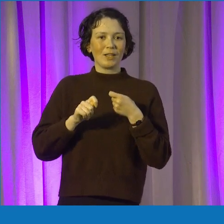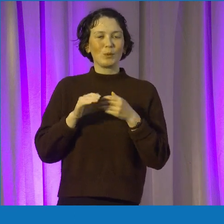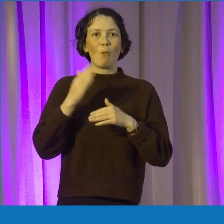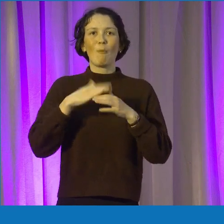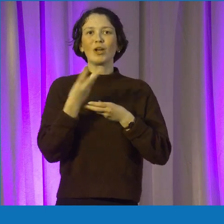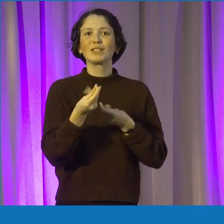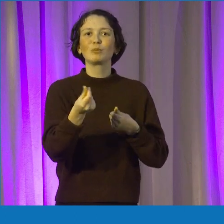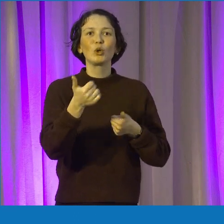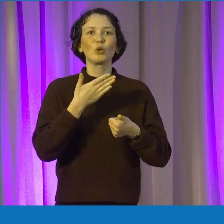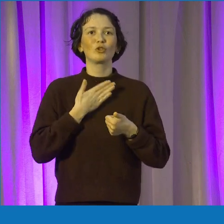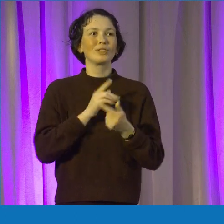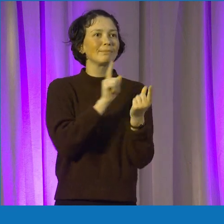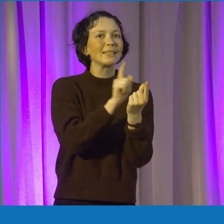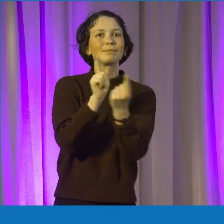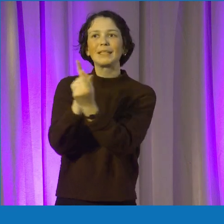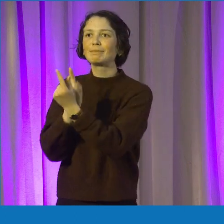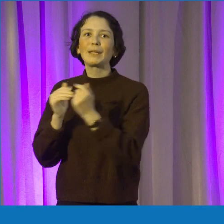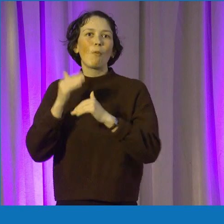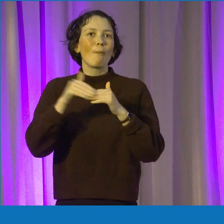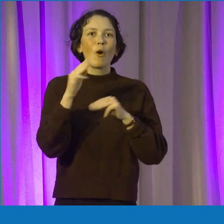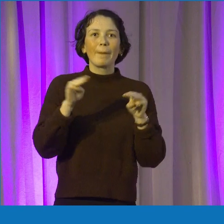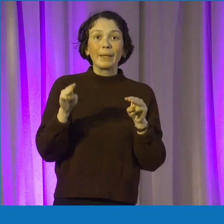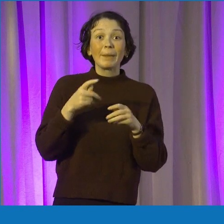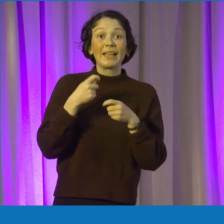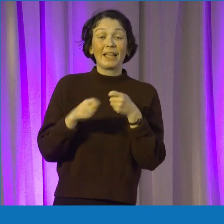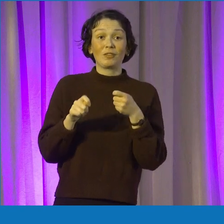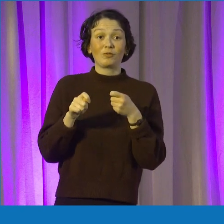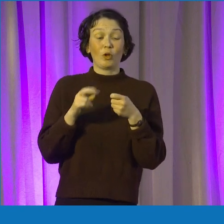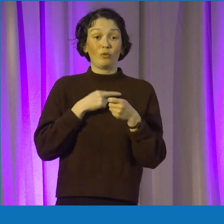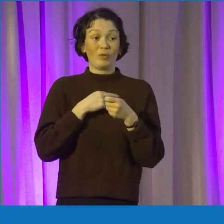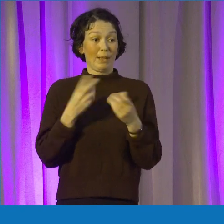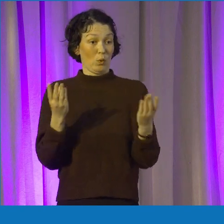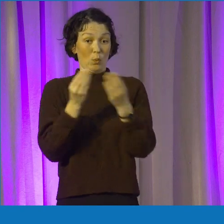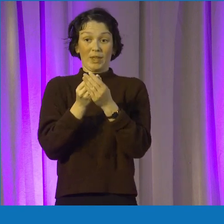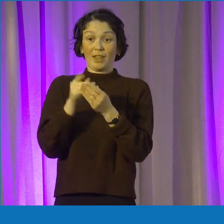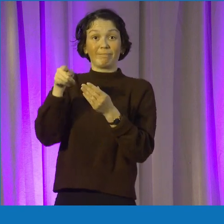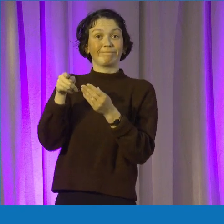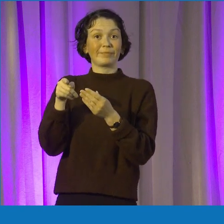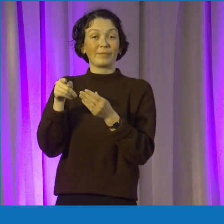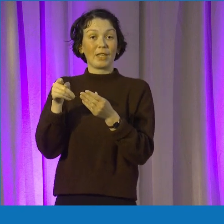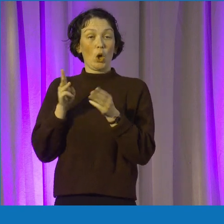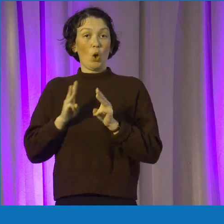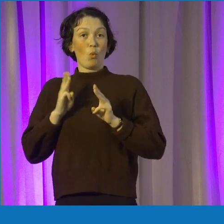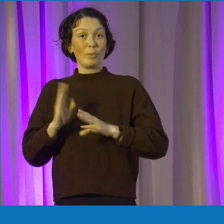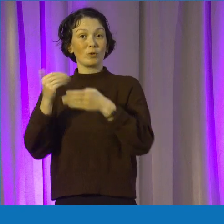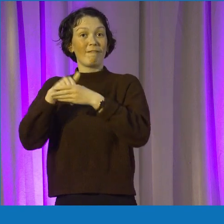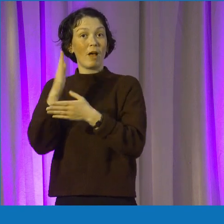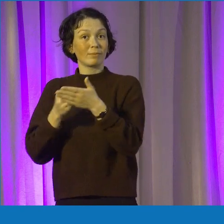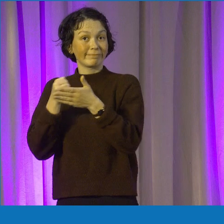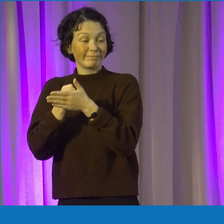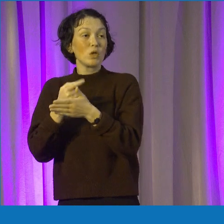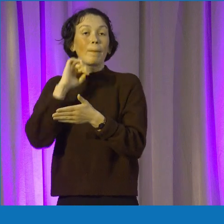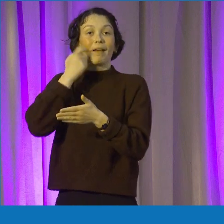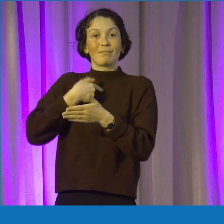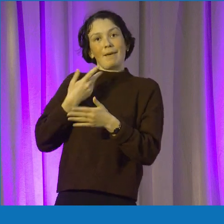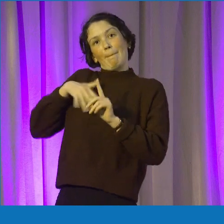But yeah, I thought it was a great program. They pair you up with a female in a field that you're interested in. So for me, it was kind of a business technology mix. So